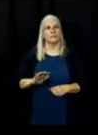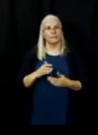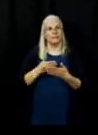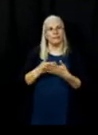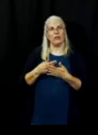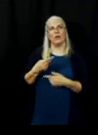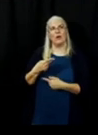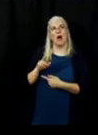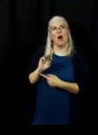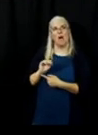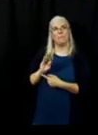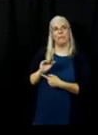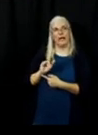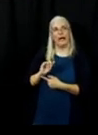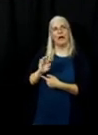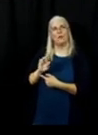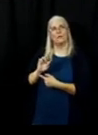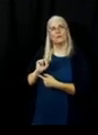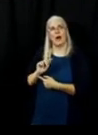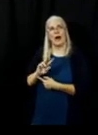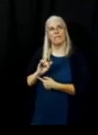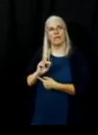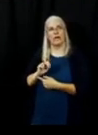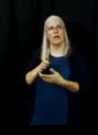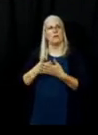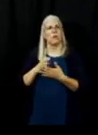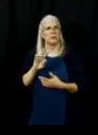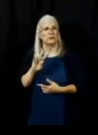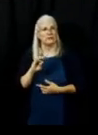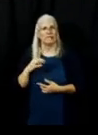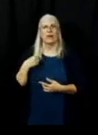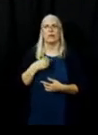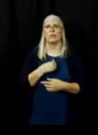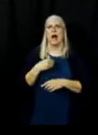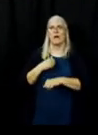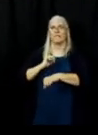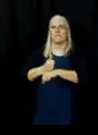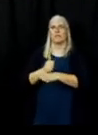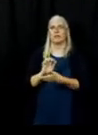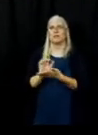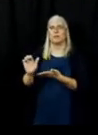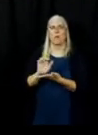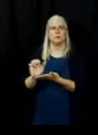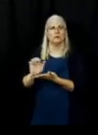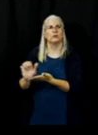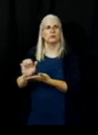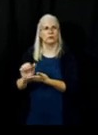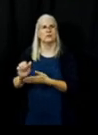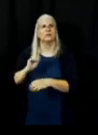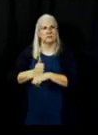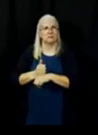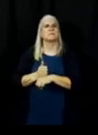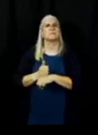70 corridor there's a small piece of dozer line that is in place and again it's about a 500 acre